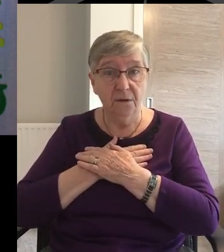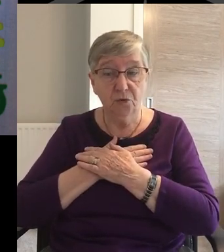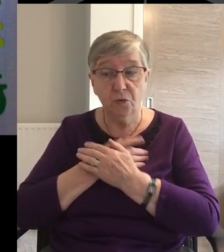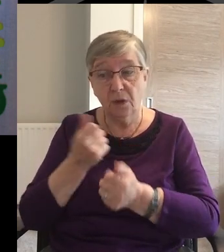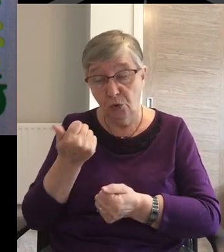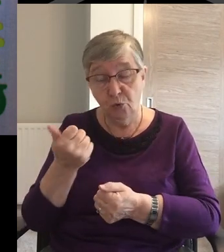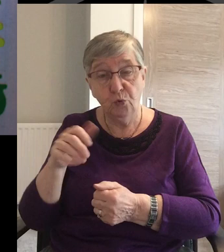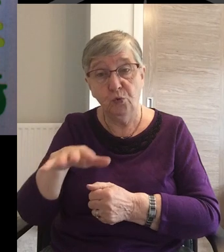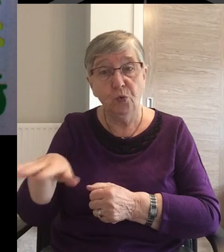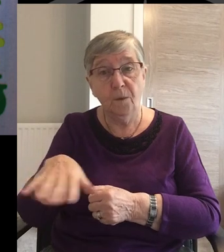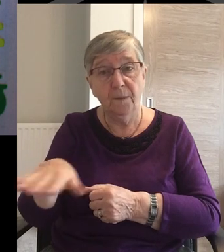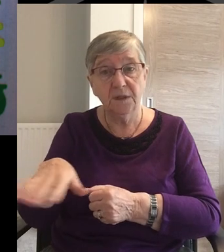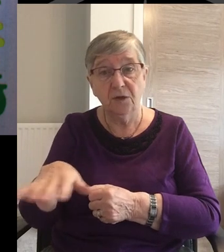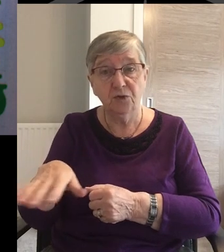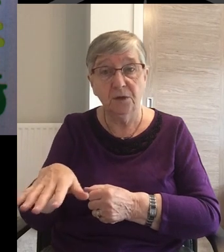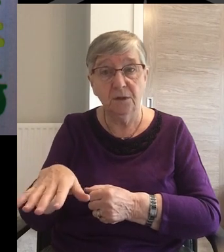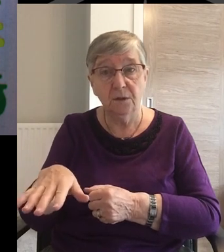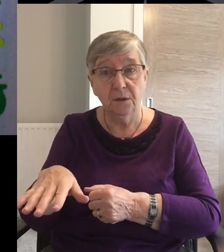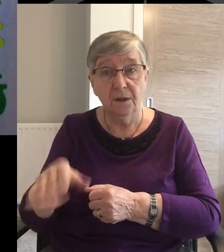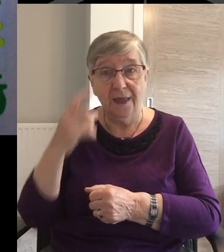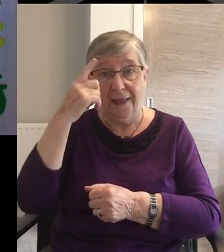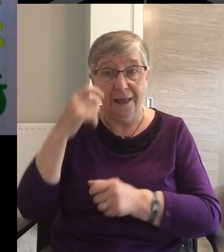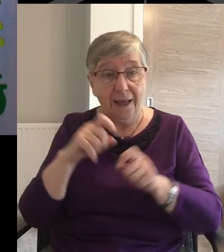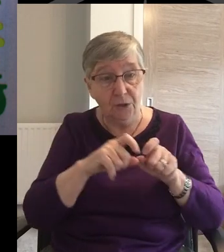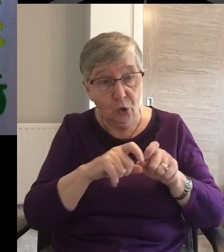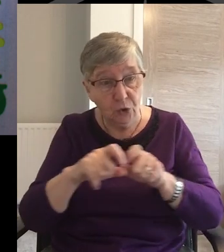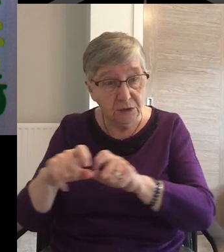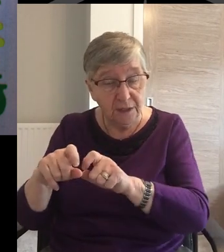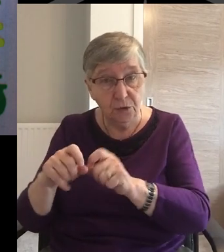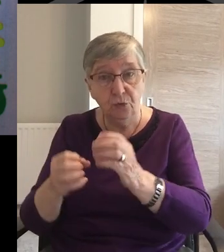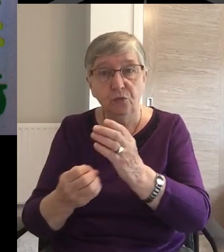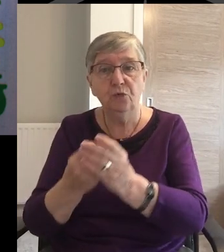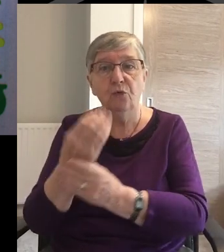good position They can continue to grow